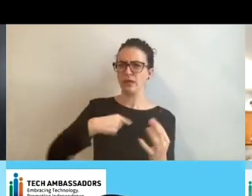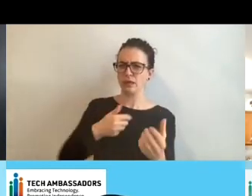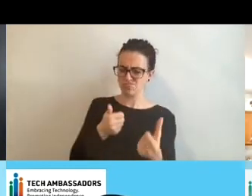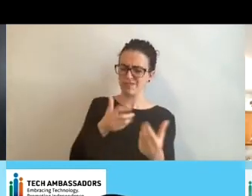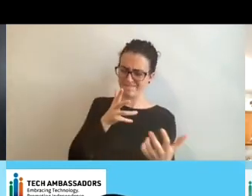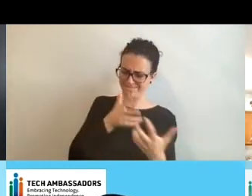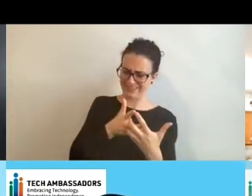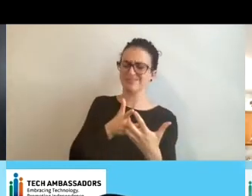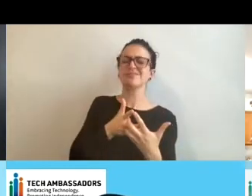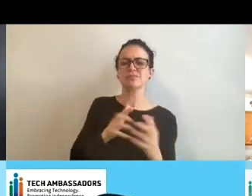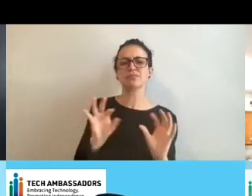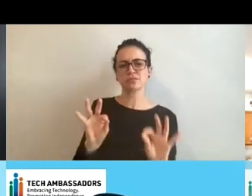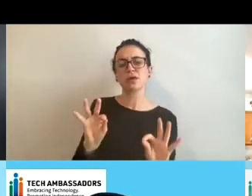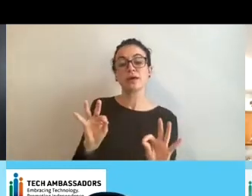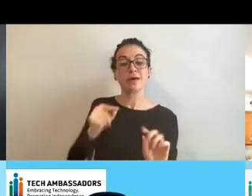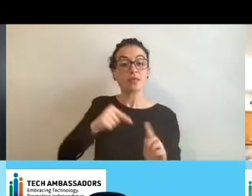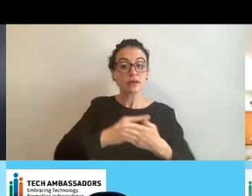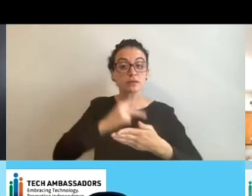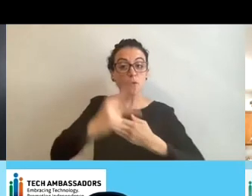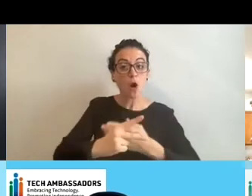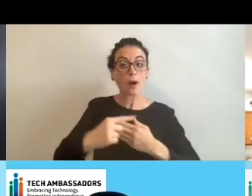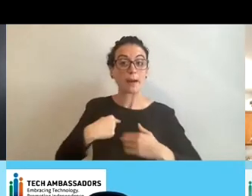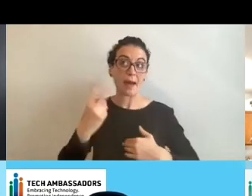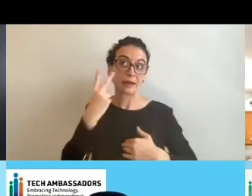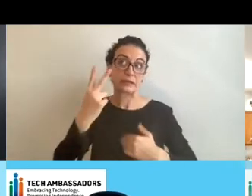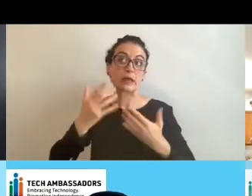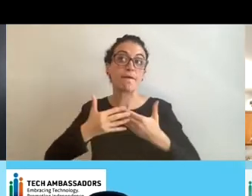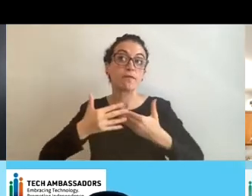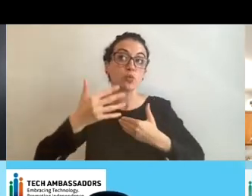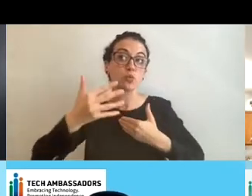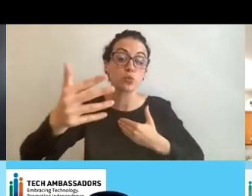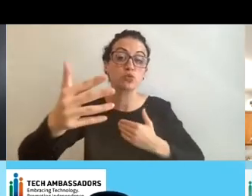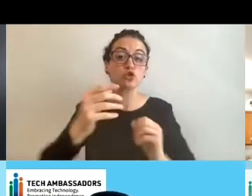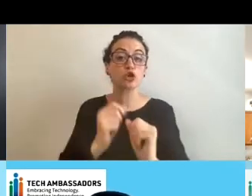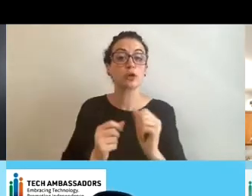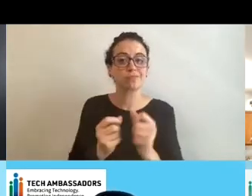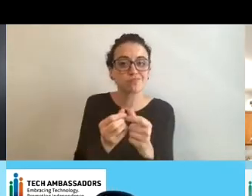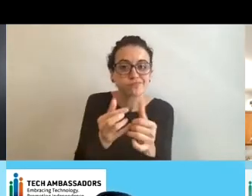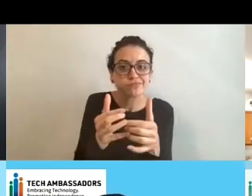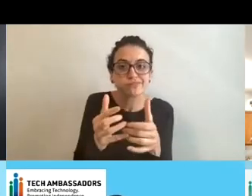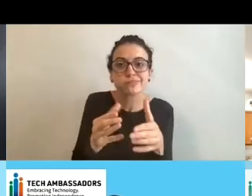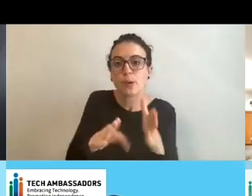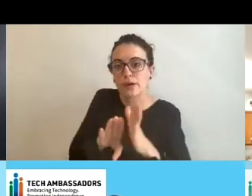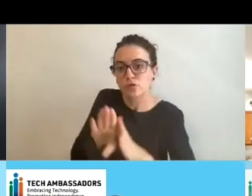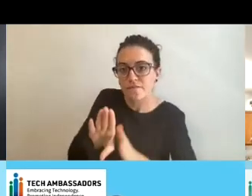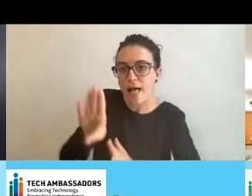evolving, getting stronger and better. And I think it should